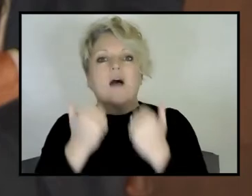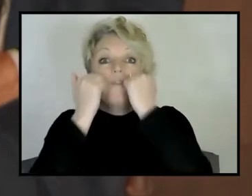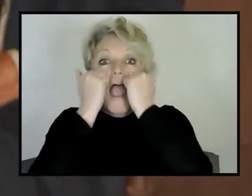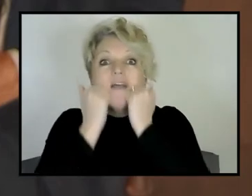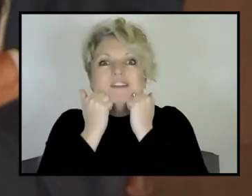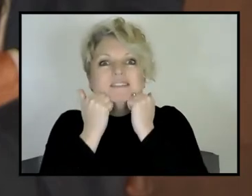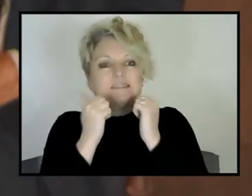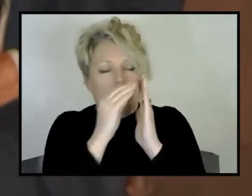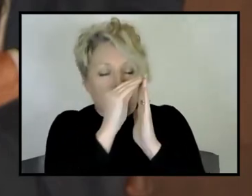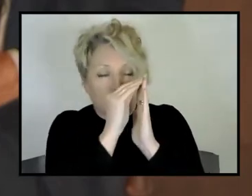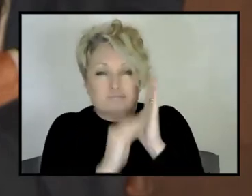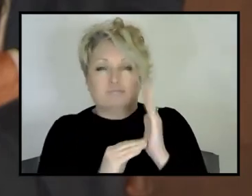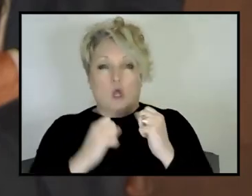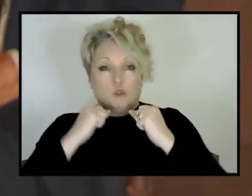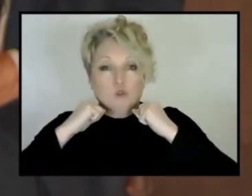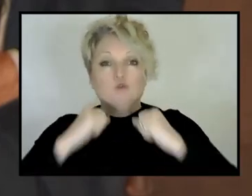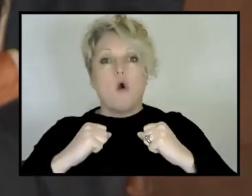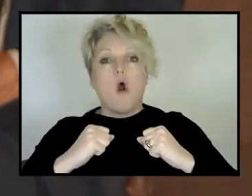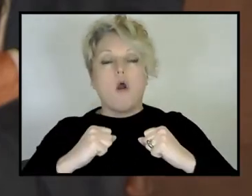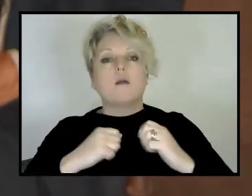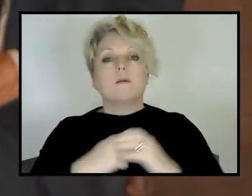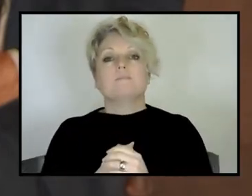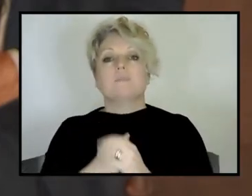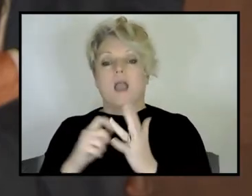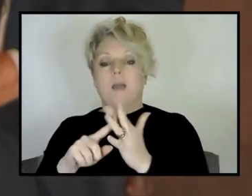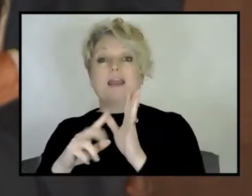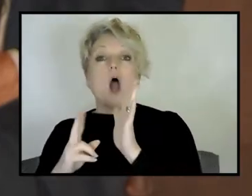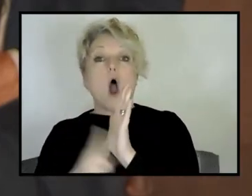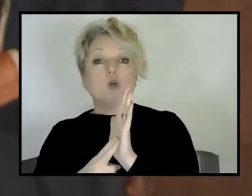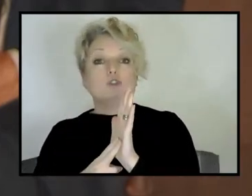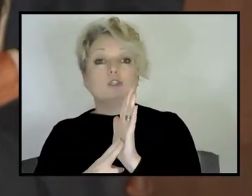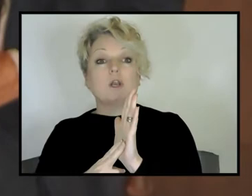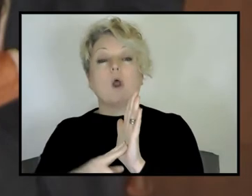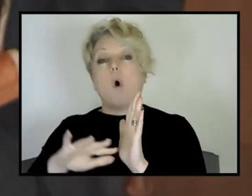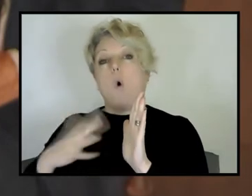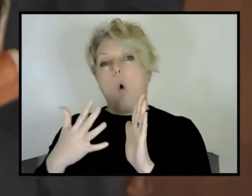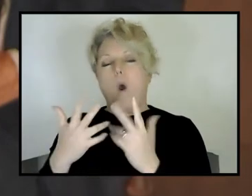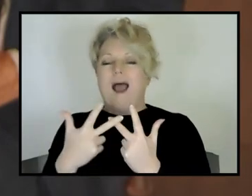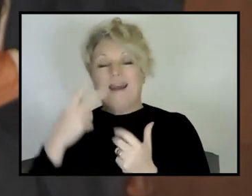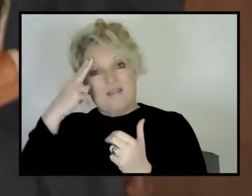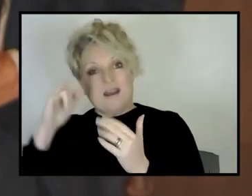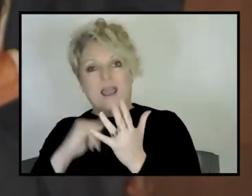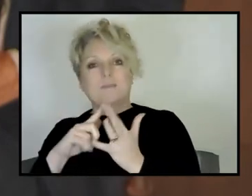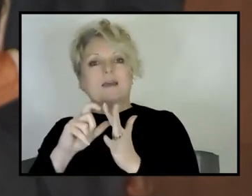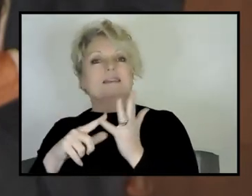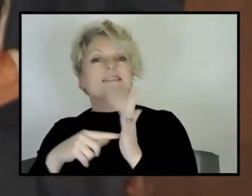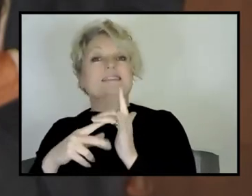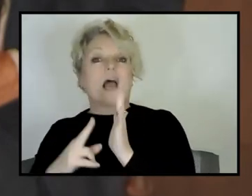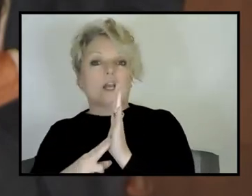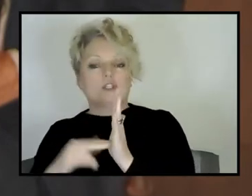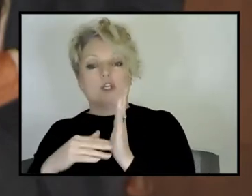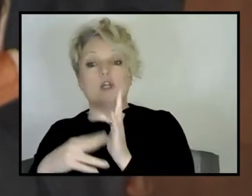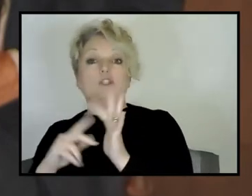if the evidence is not as obvious as an ocean versus a, you know, a subduction zone and a continental crust. So the change is,